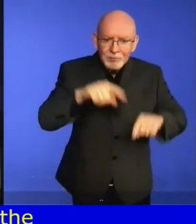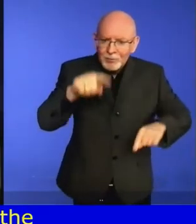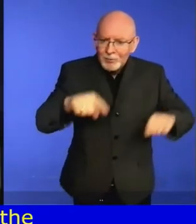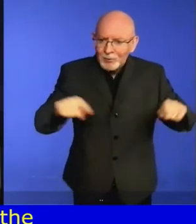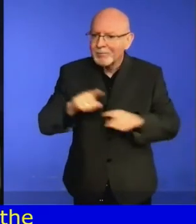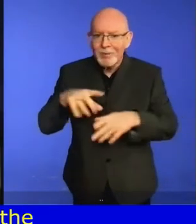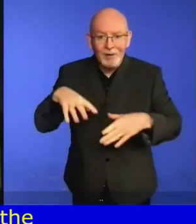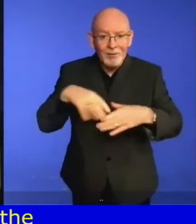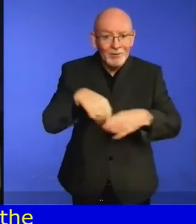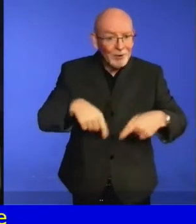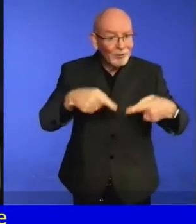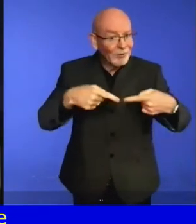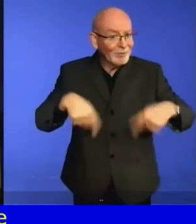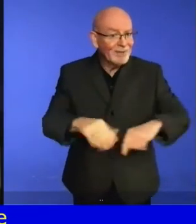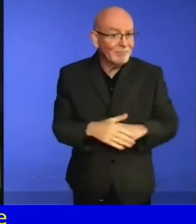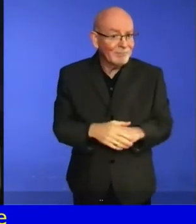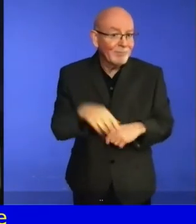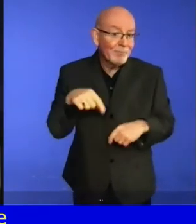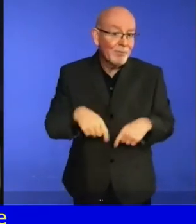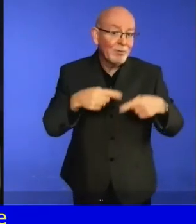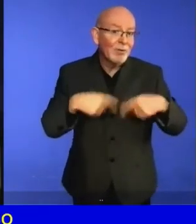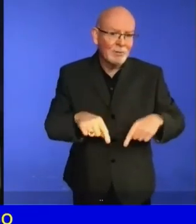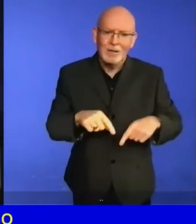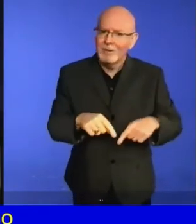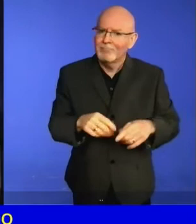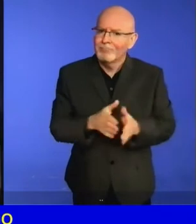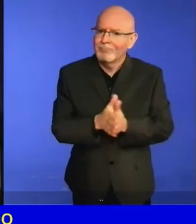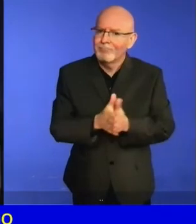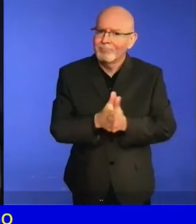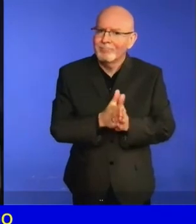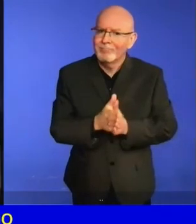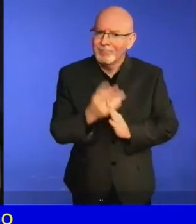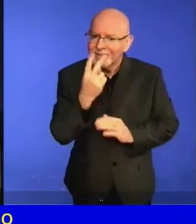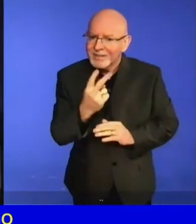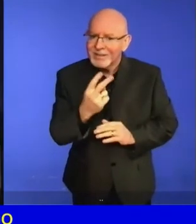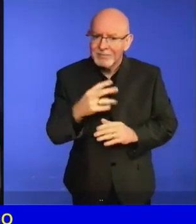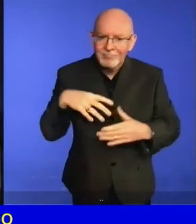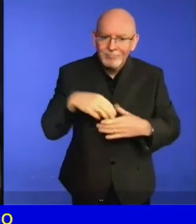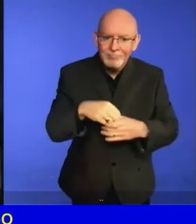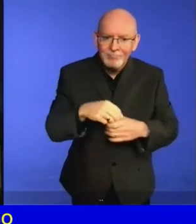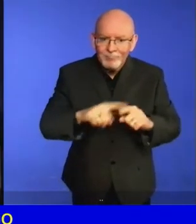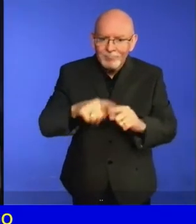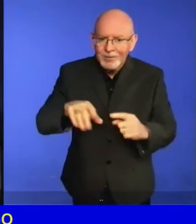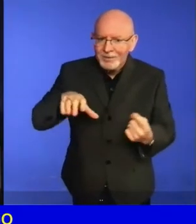to advance the realization of the rights of persons with disabilities. Thank you.